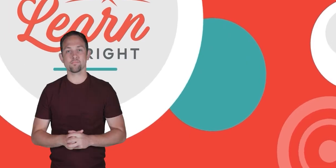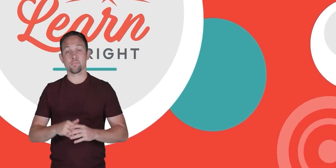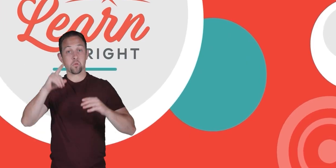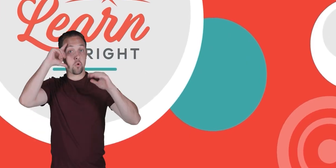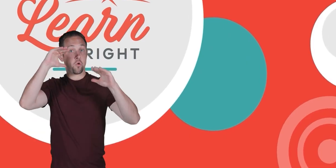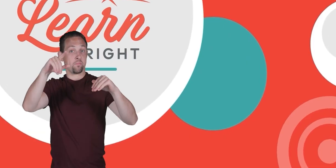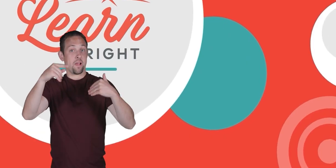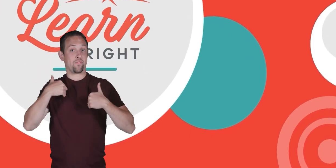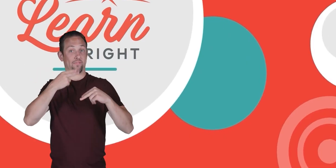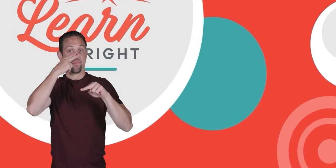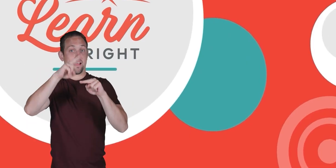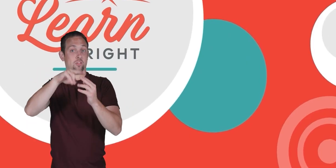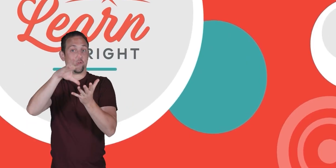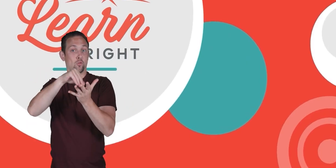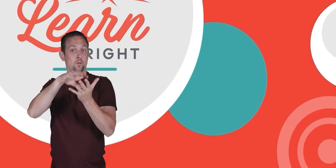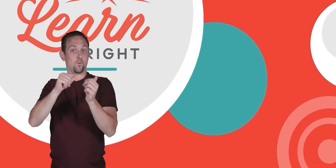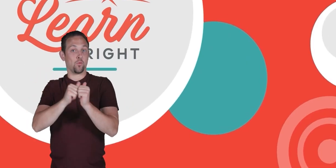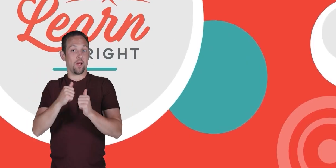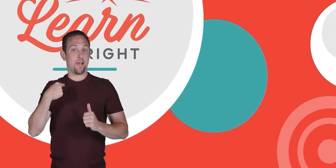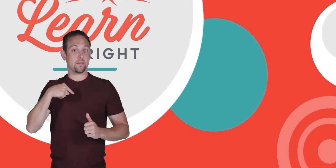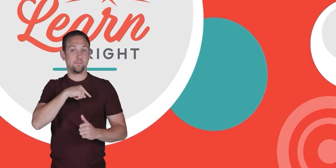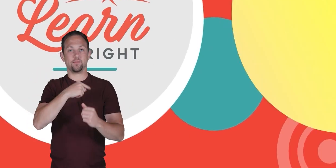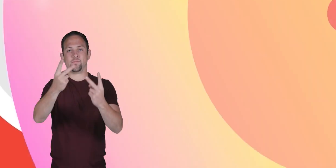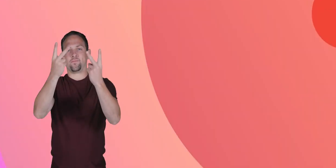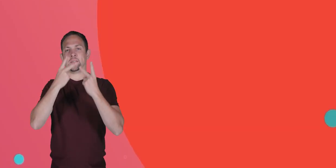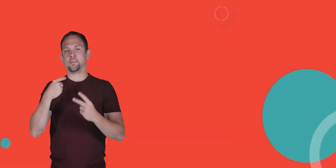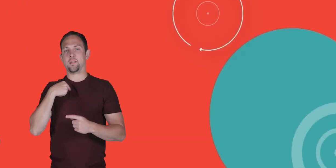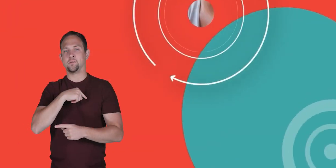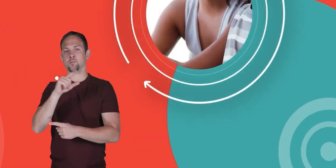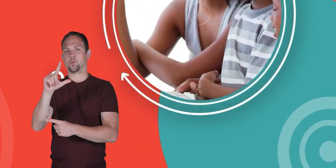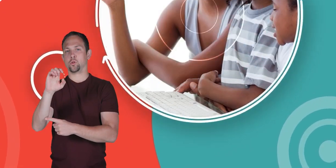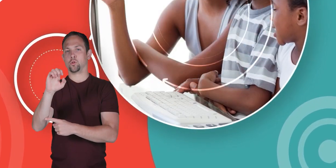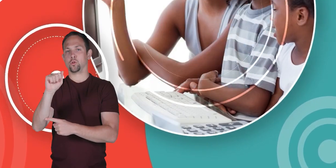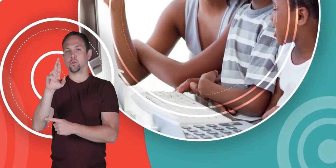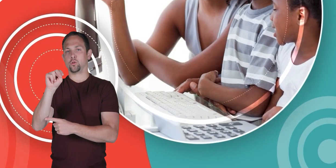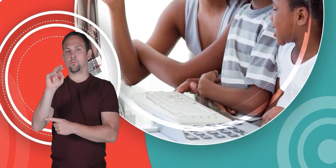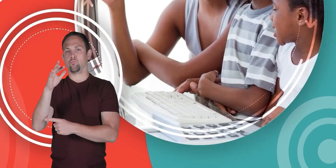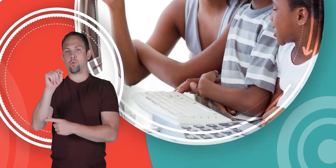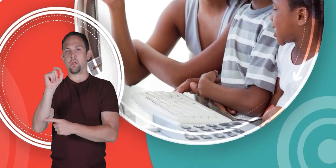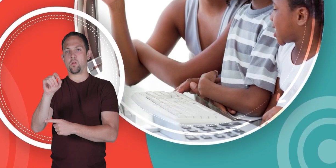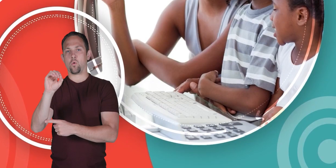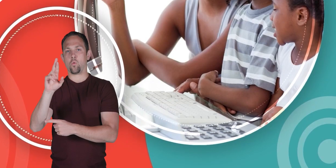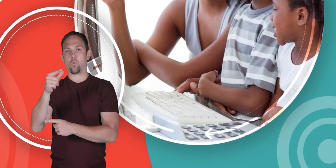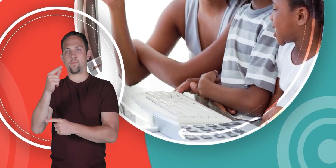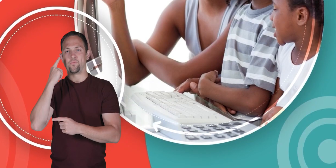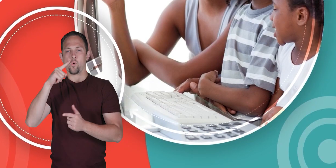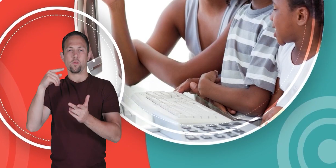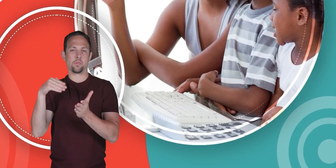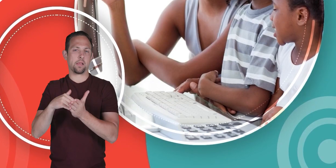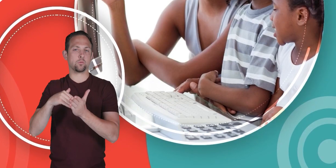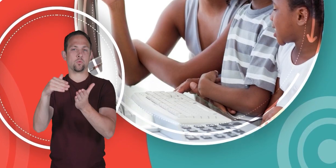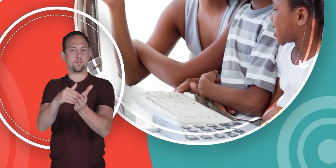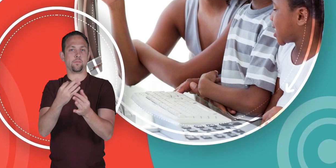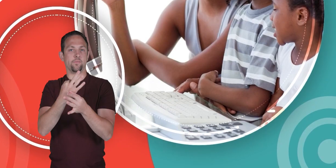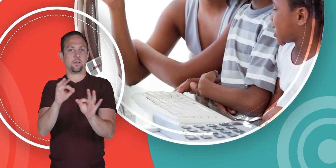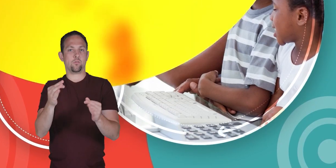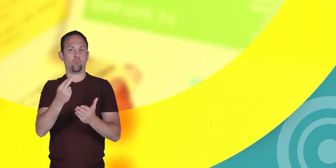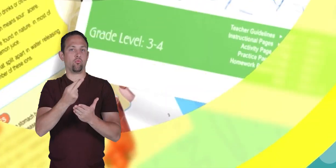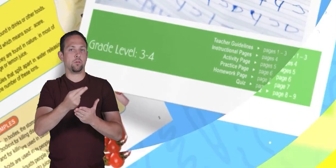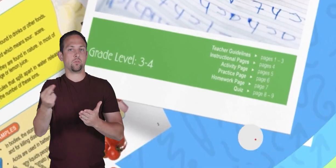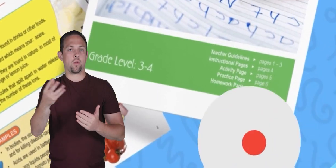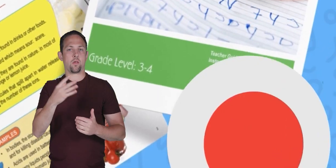hope you had fun learning with us visit us at learnbright.org for thousands of free